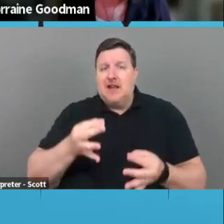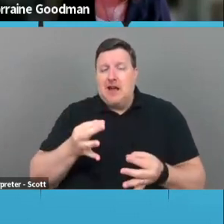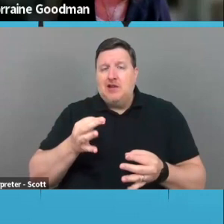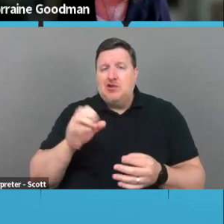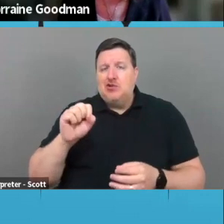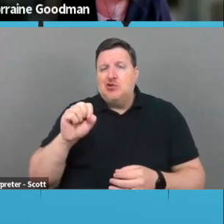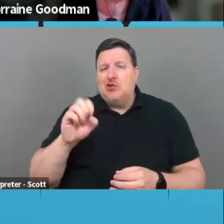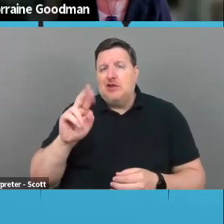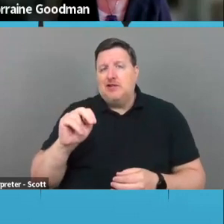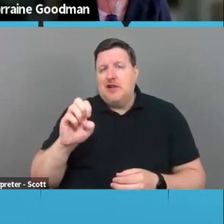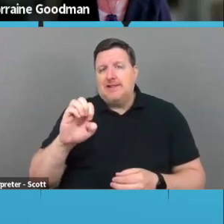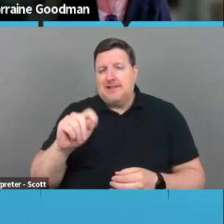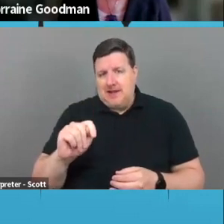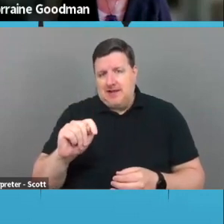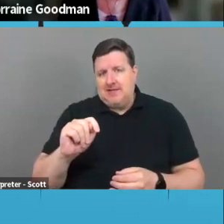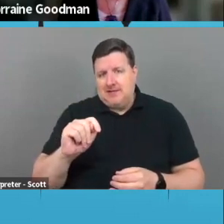happen as well.